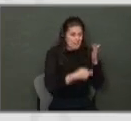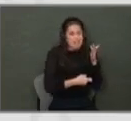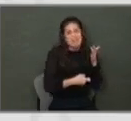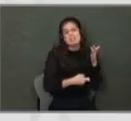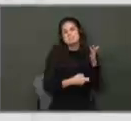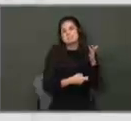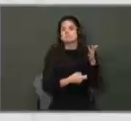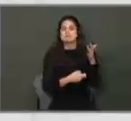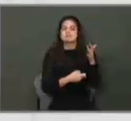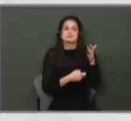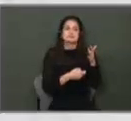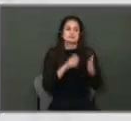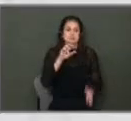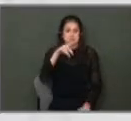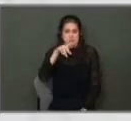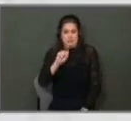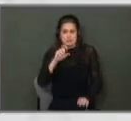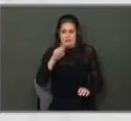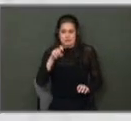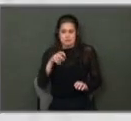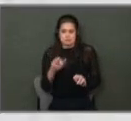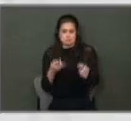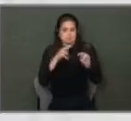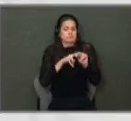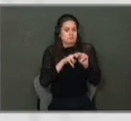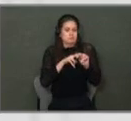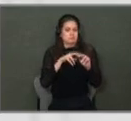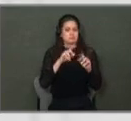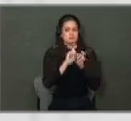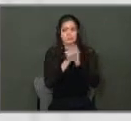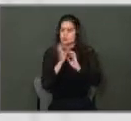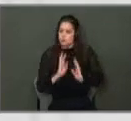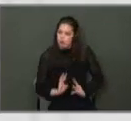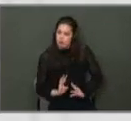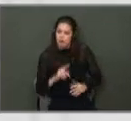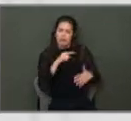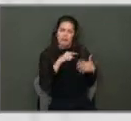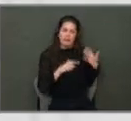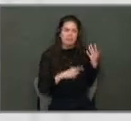CPS has to buy, changes in weather patterns.